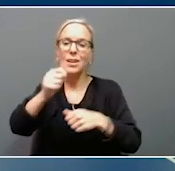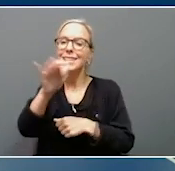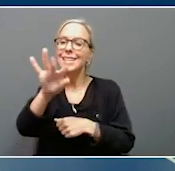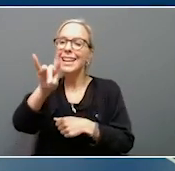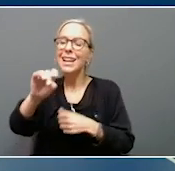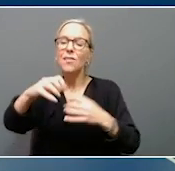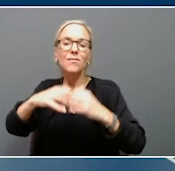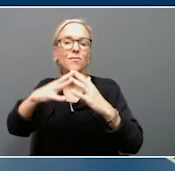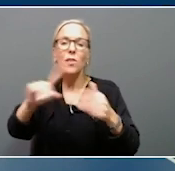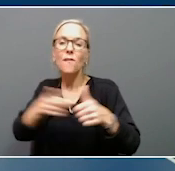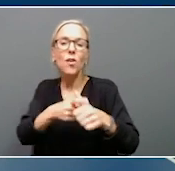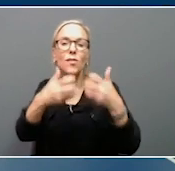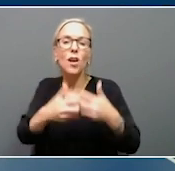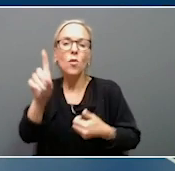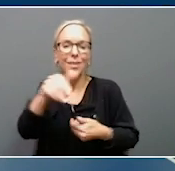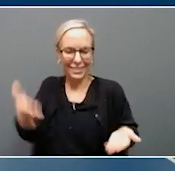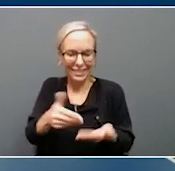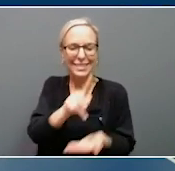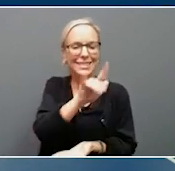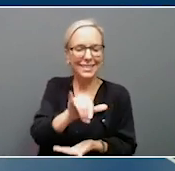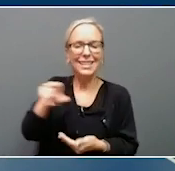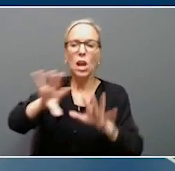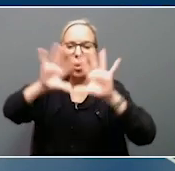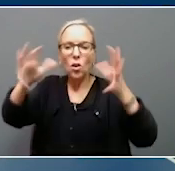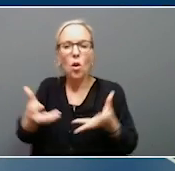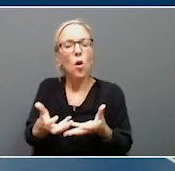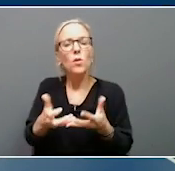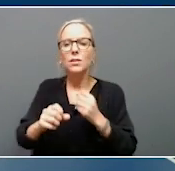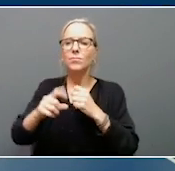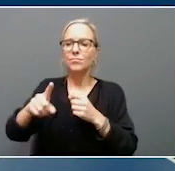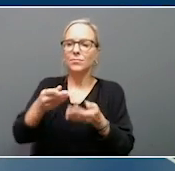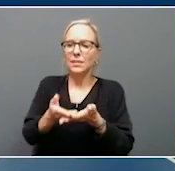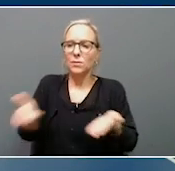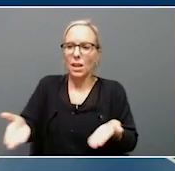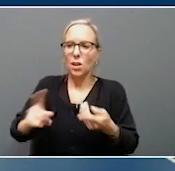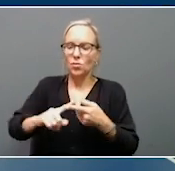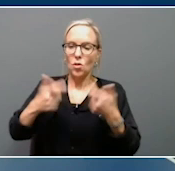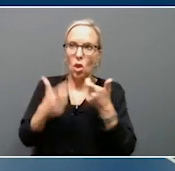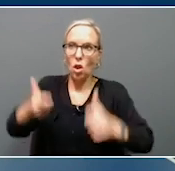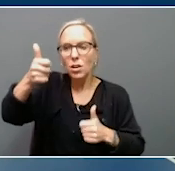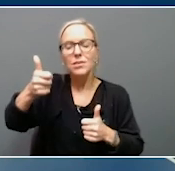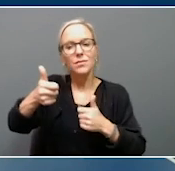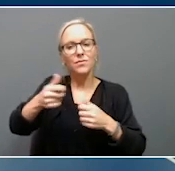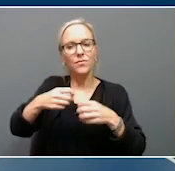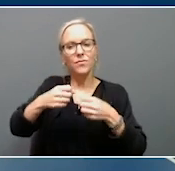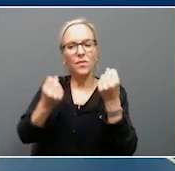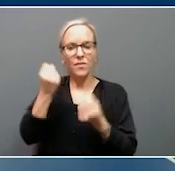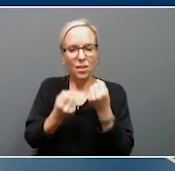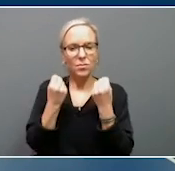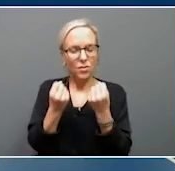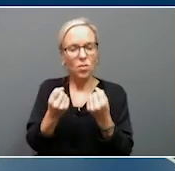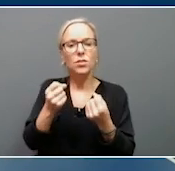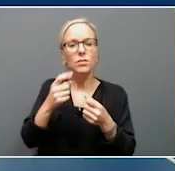Today, the company serves as a global mega supplier to some of the largest vehicle manufacturers in the world. It has more than 20 locations in the